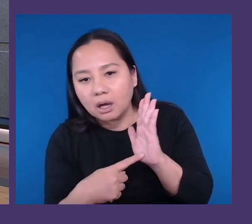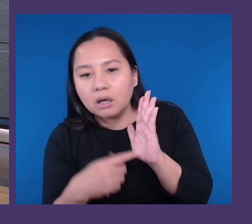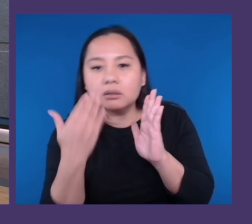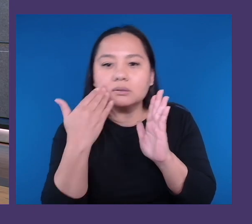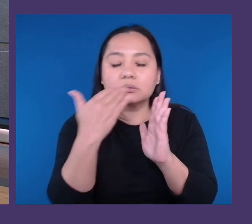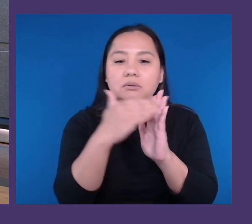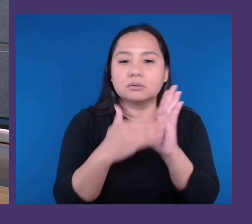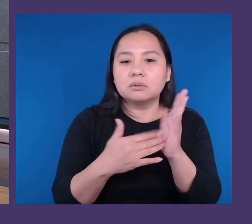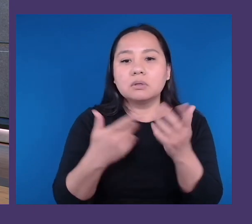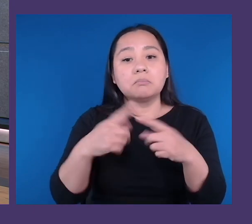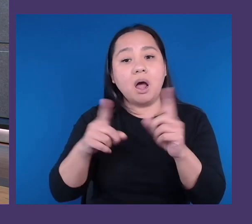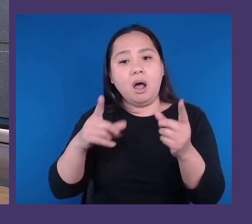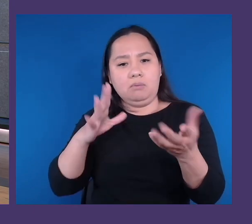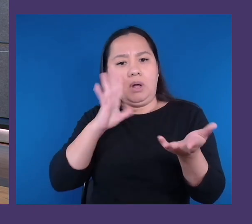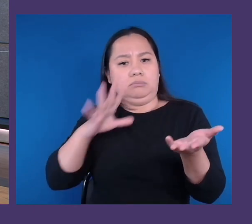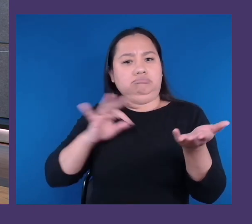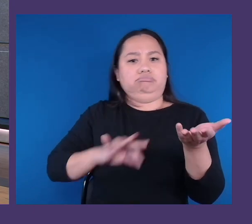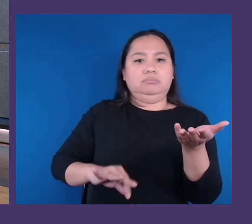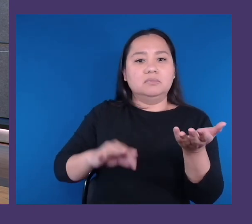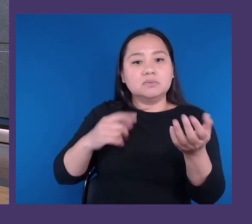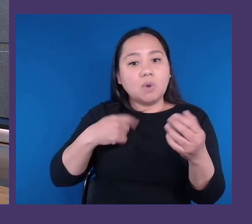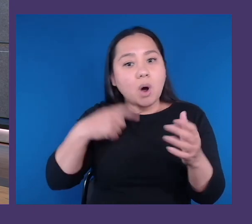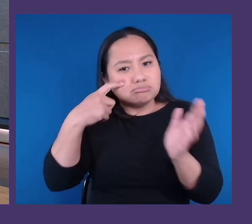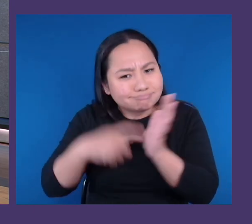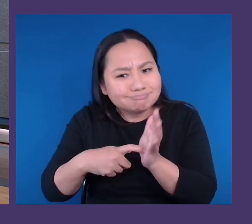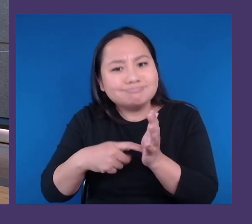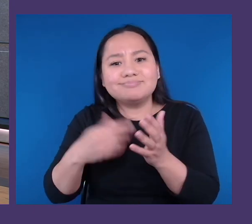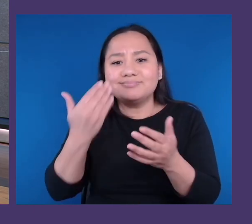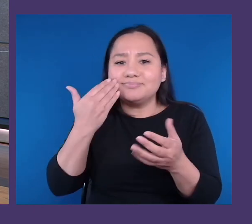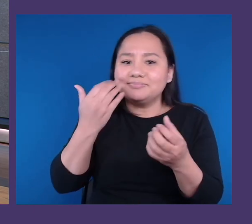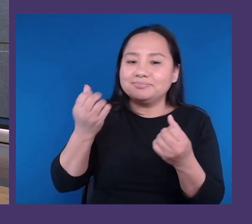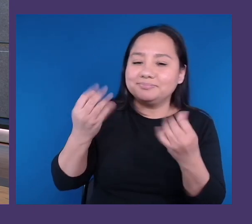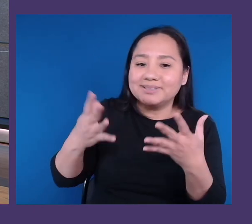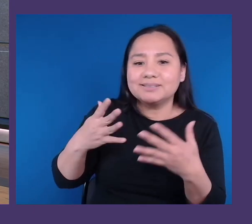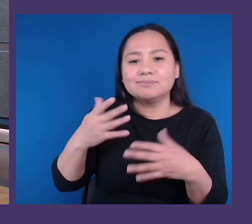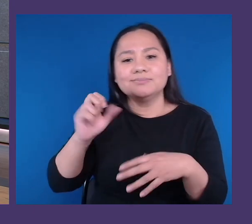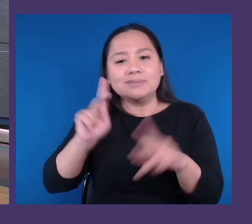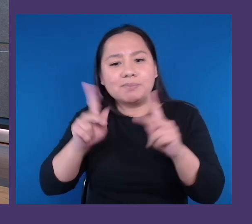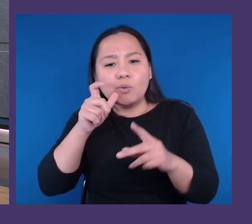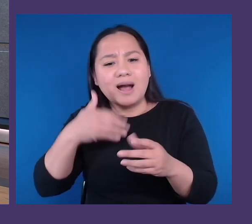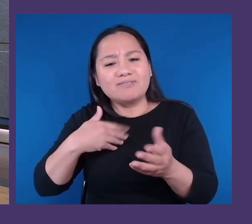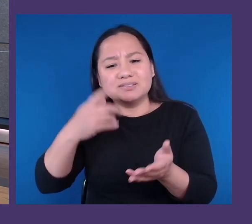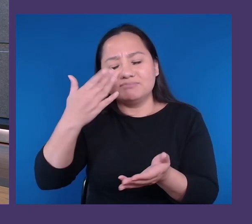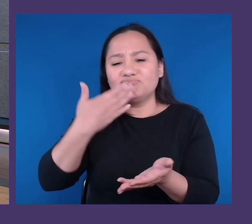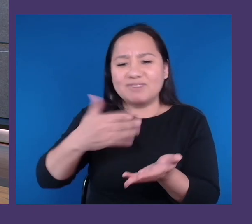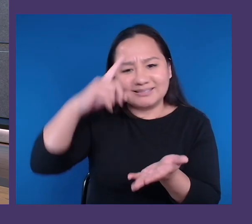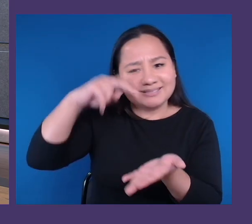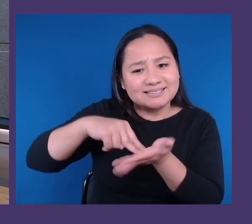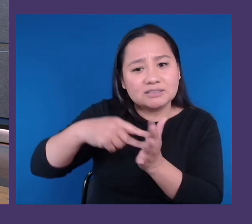And I find that a lot of well-meaning people who want to support the neurodivergent community feel the same way, that there's not a lot of time to do that or they feel they don't have the time.